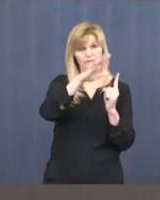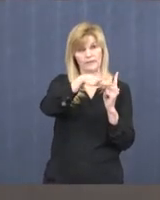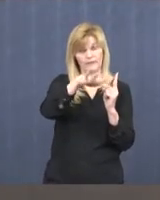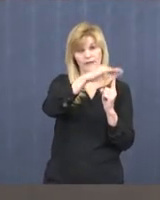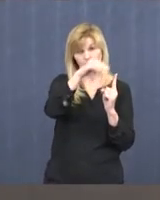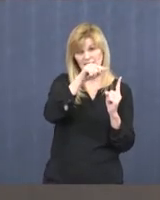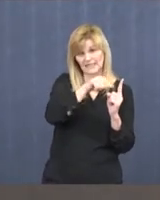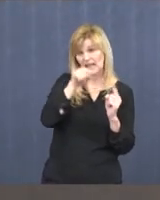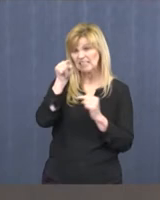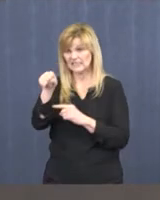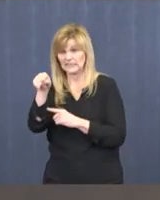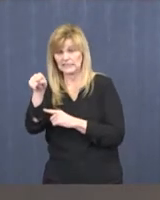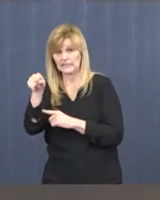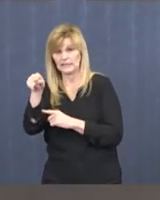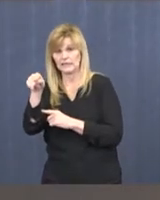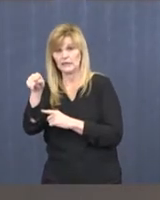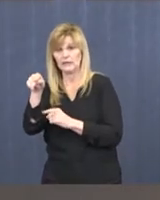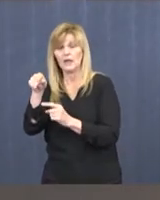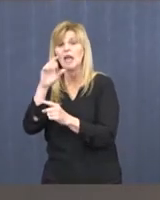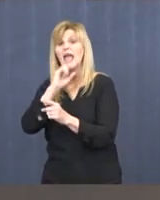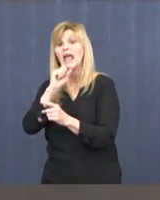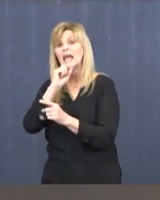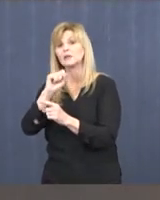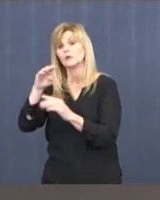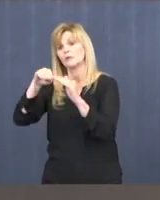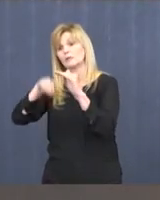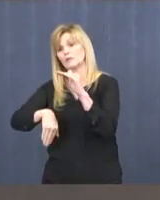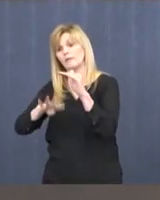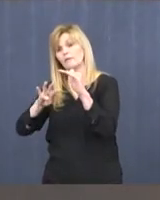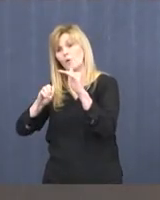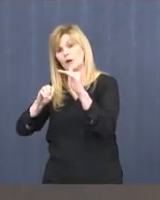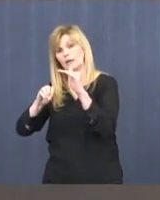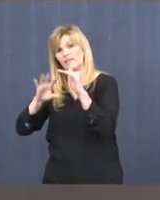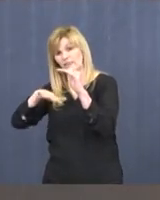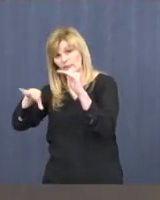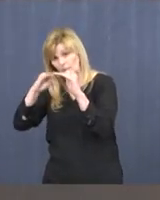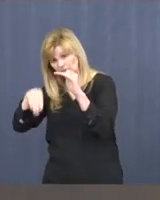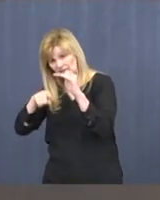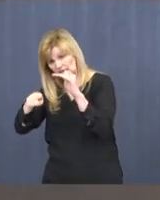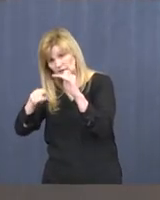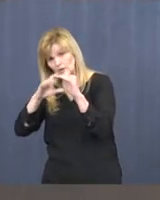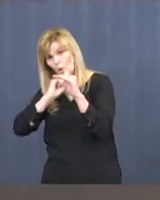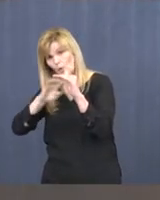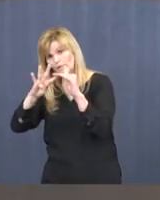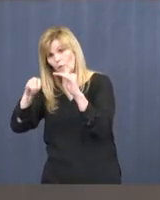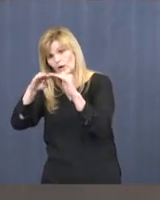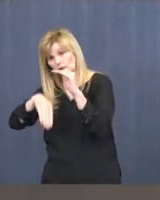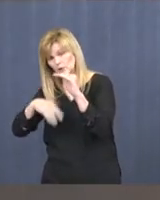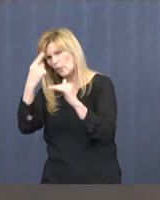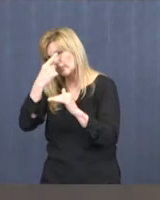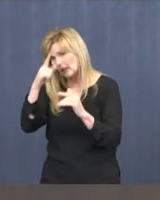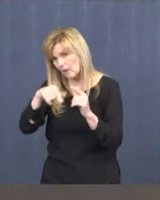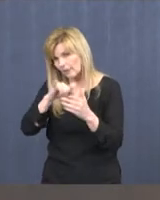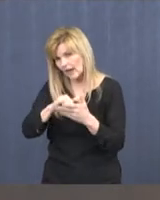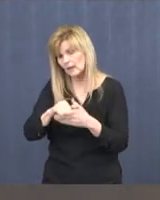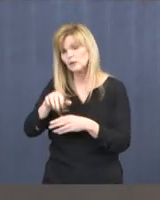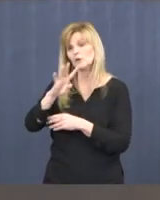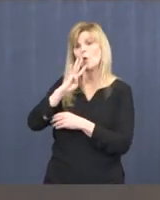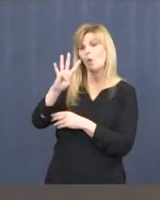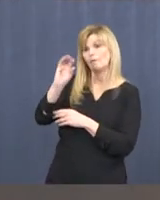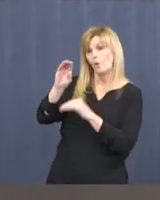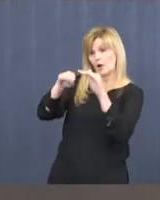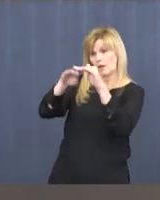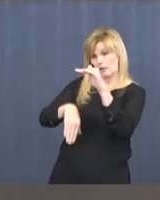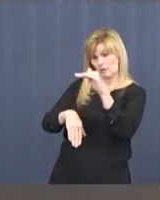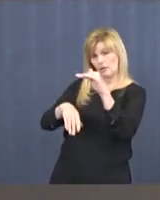group of people, and they're under the age of 40. Let's think about that for a second. 55% of our cases